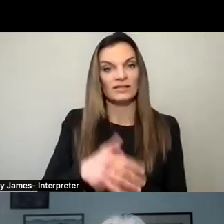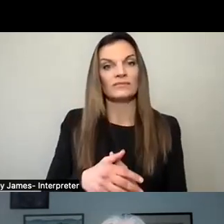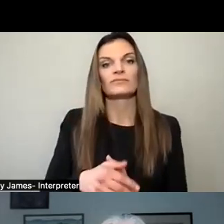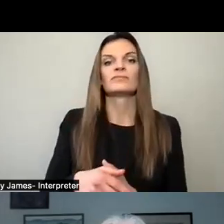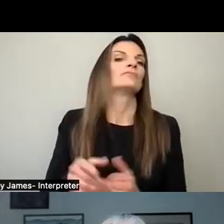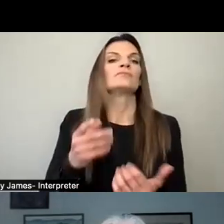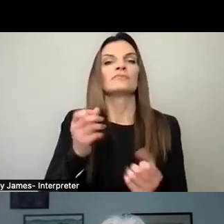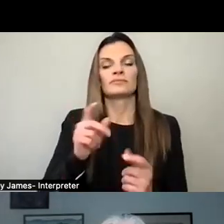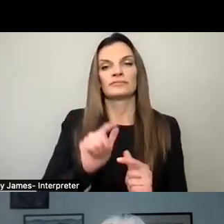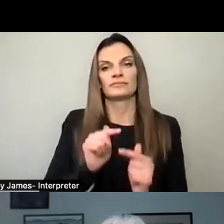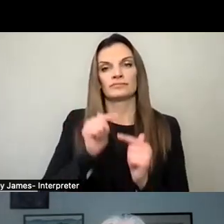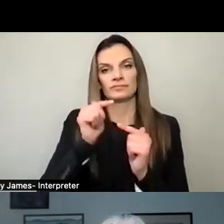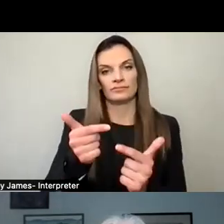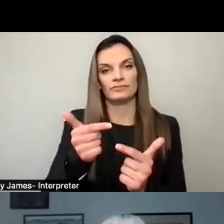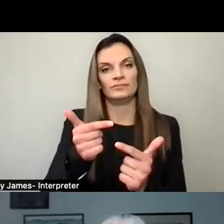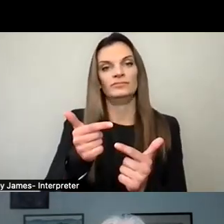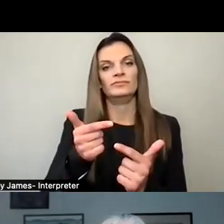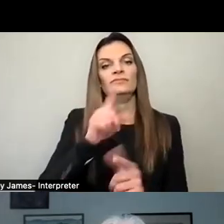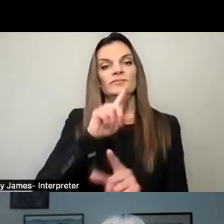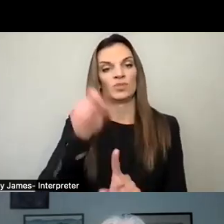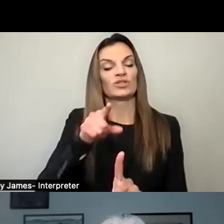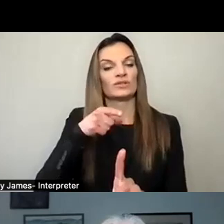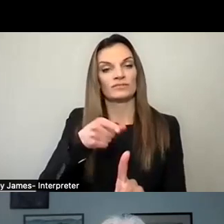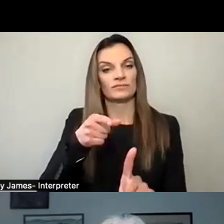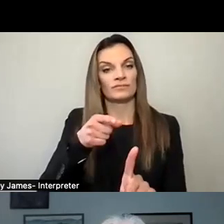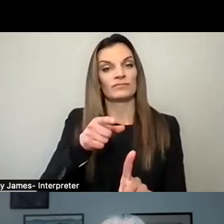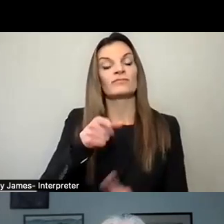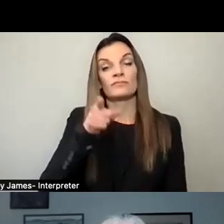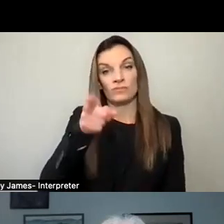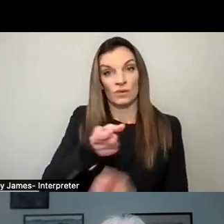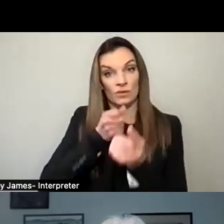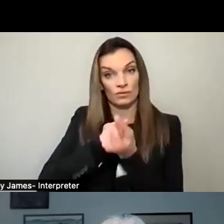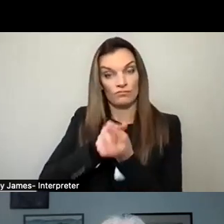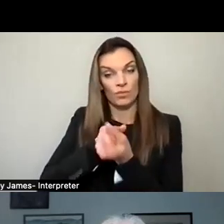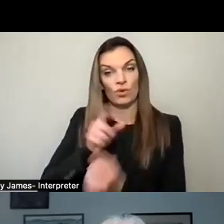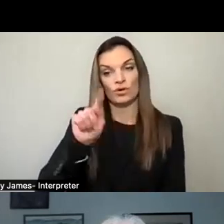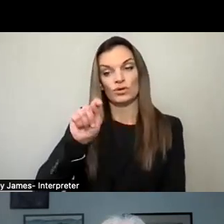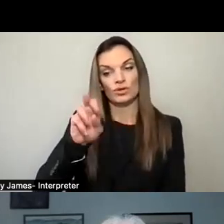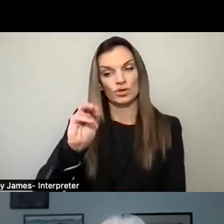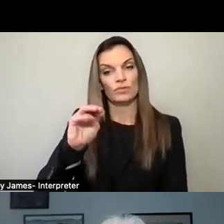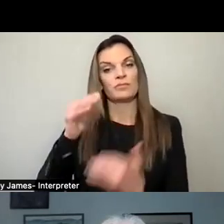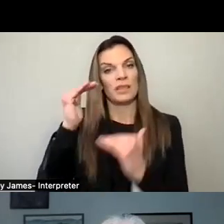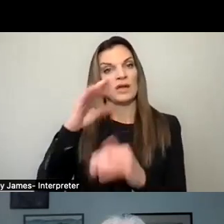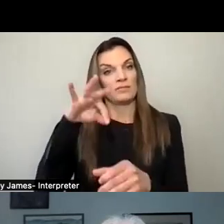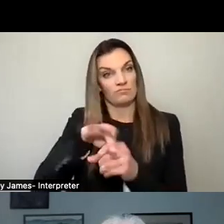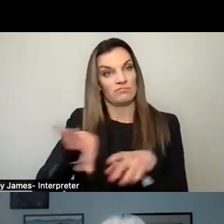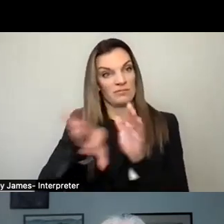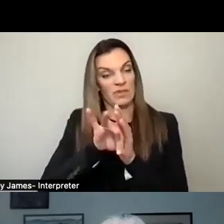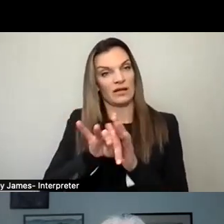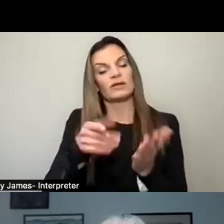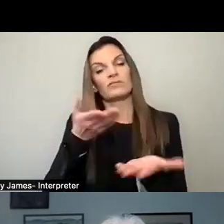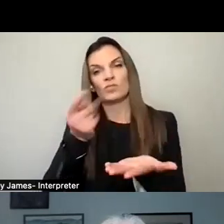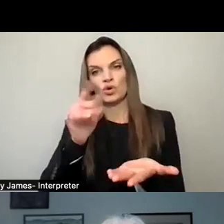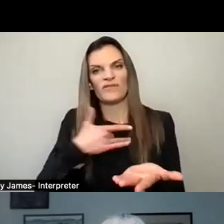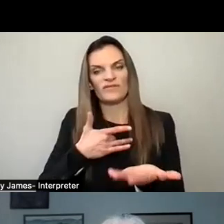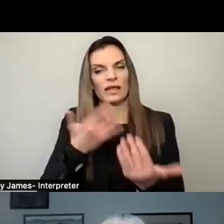again. The actual question is, are you in favor of term limits? If so, how many years should an